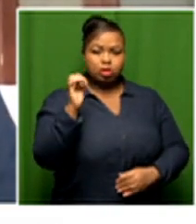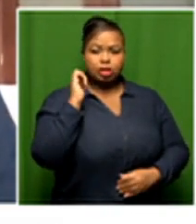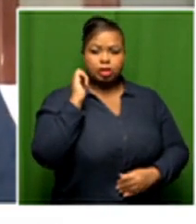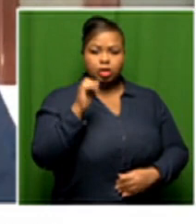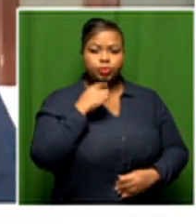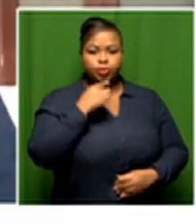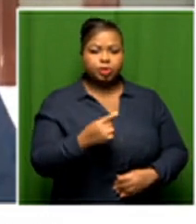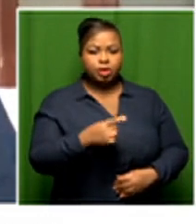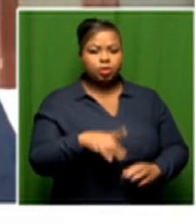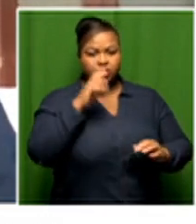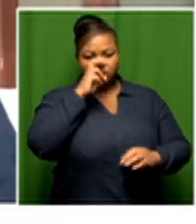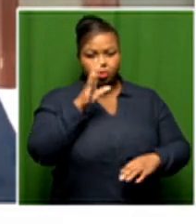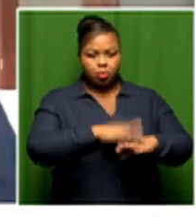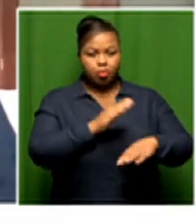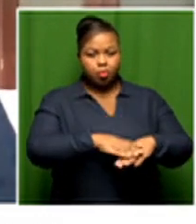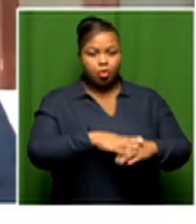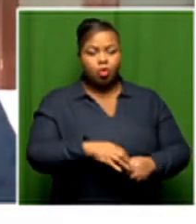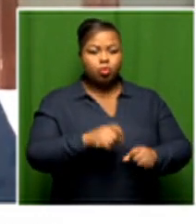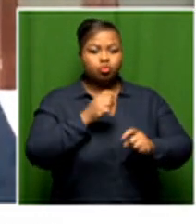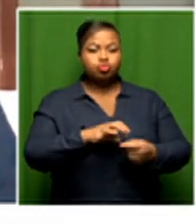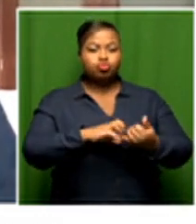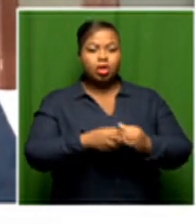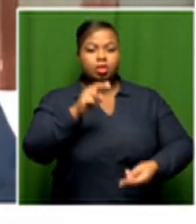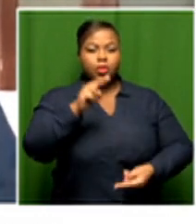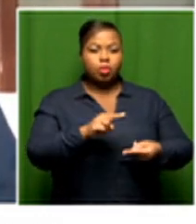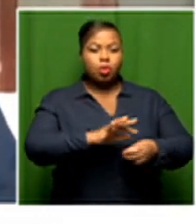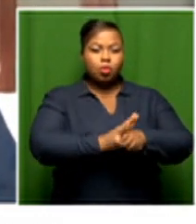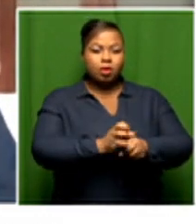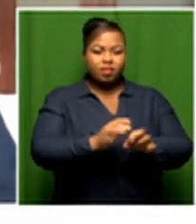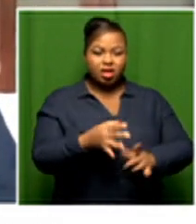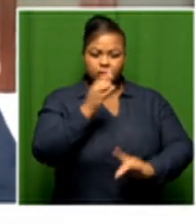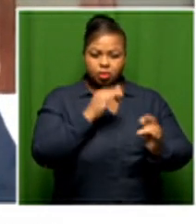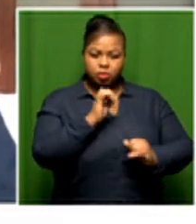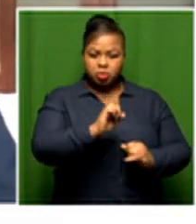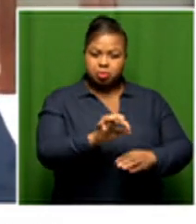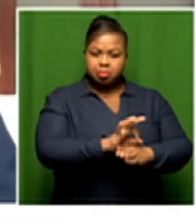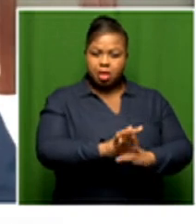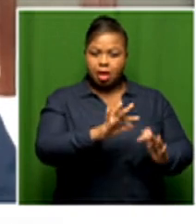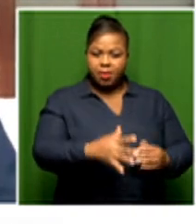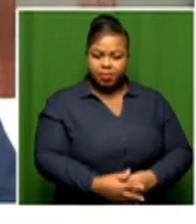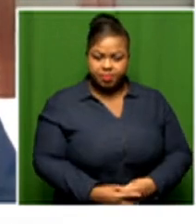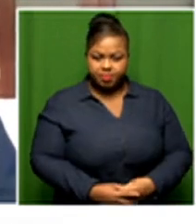the intensification of the fight against covet 19 as a city how do you plan on doing this